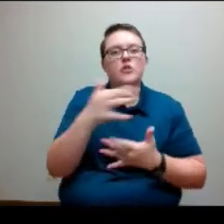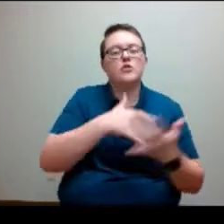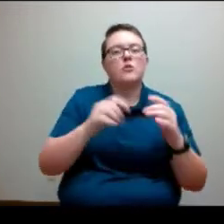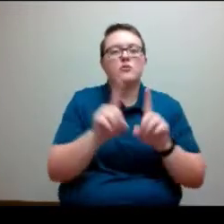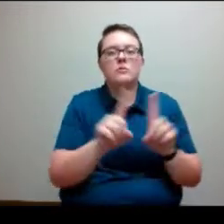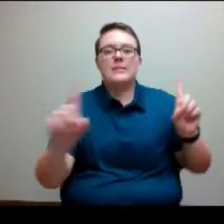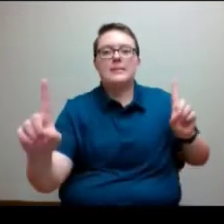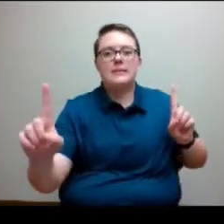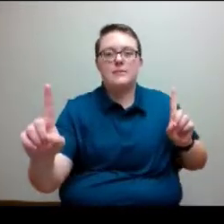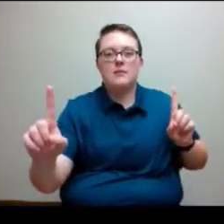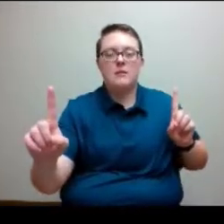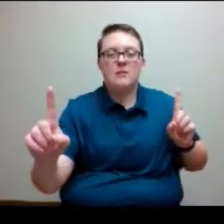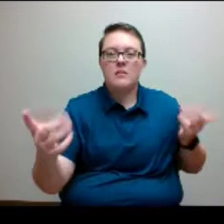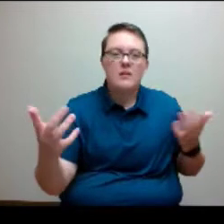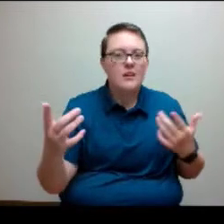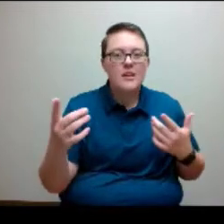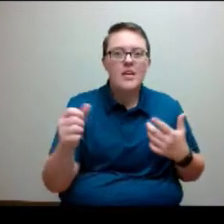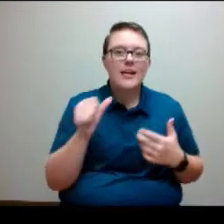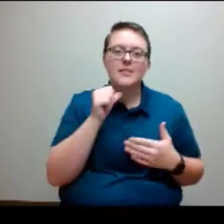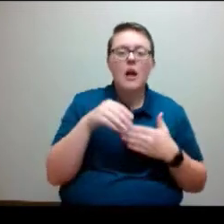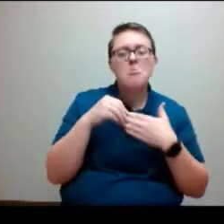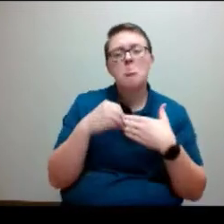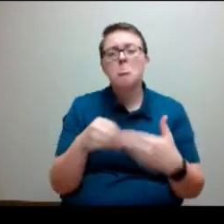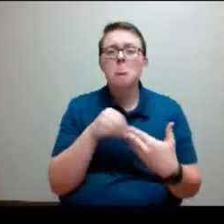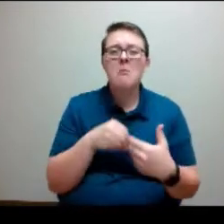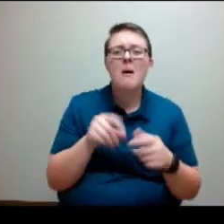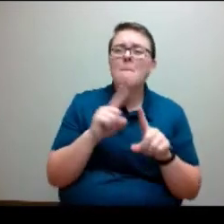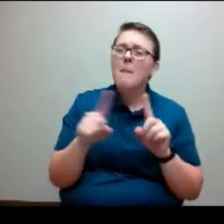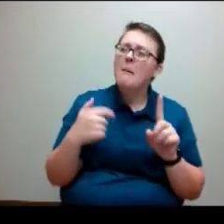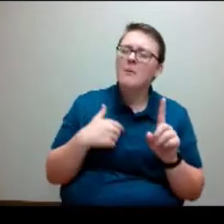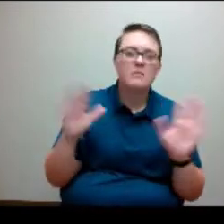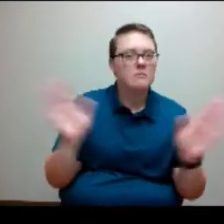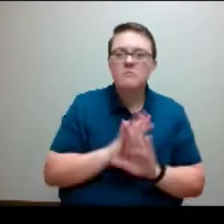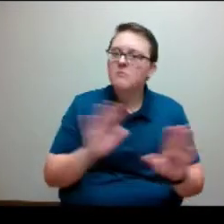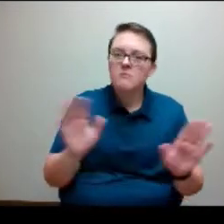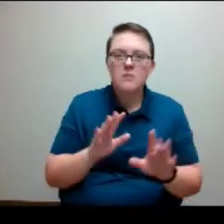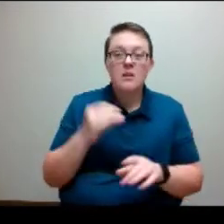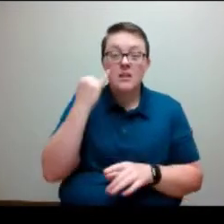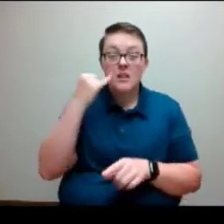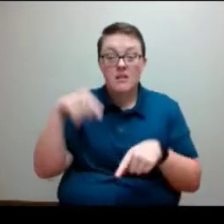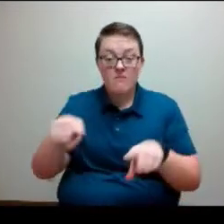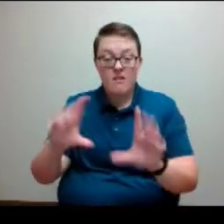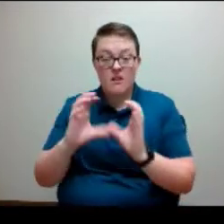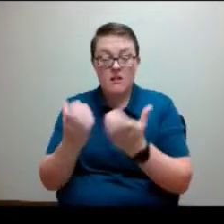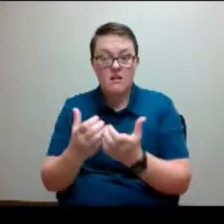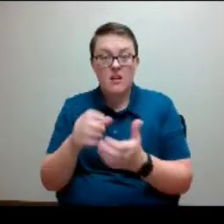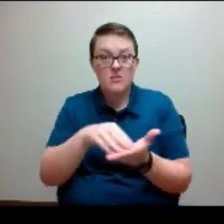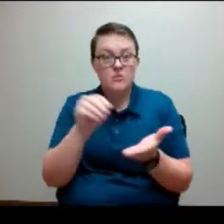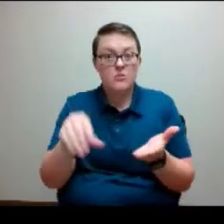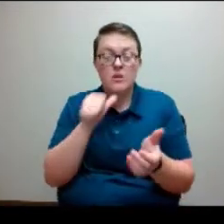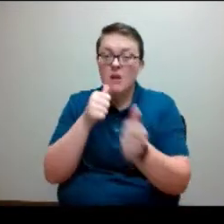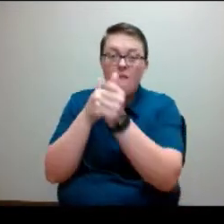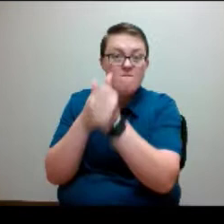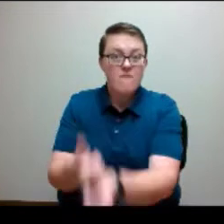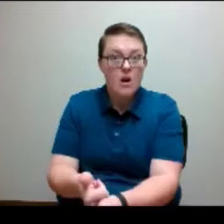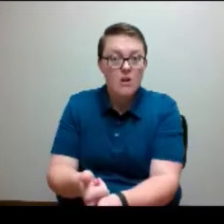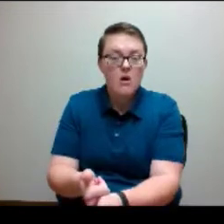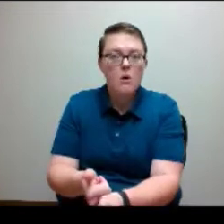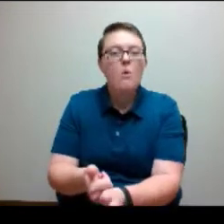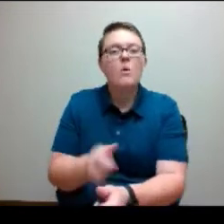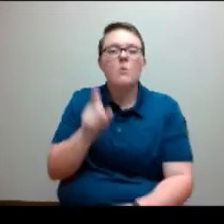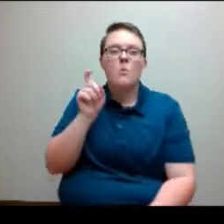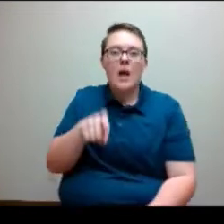negotiable. And in, you know, in class, if students are not willing to comply, that's something that we'll have to confront and